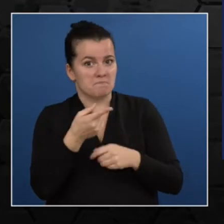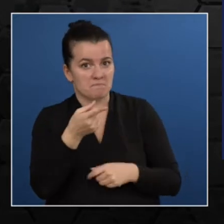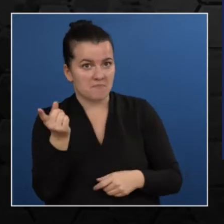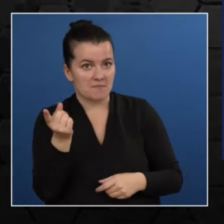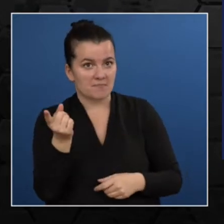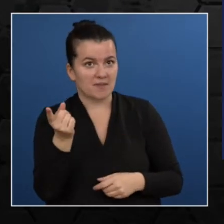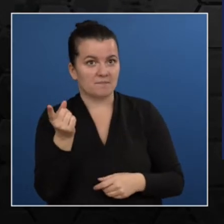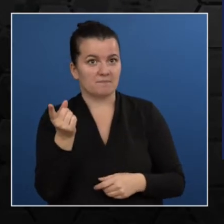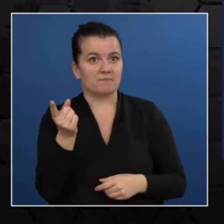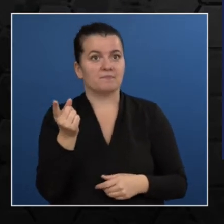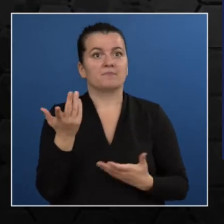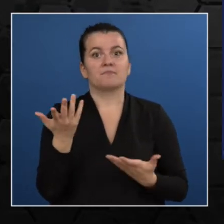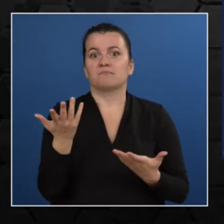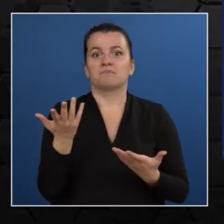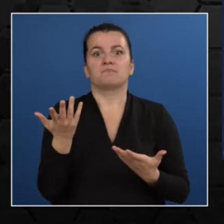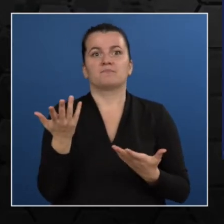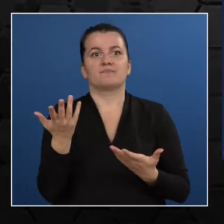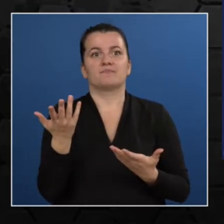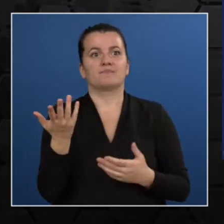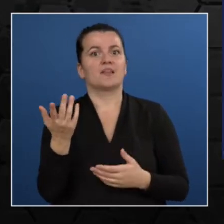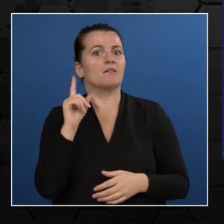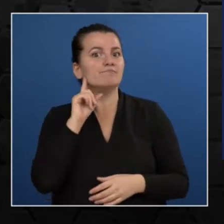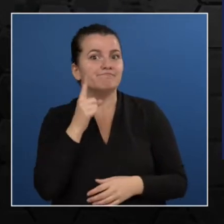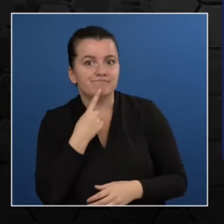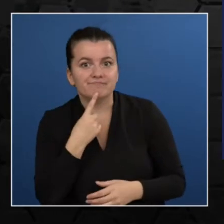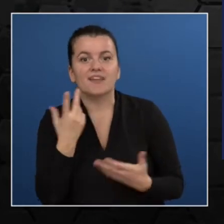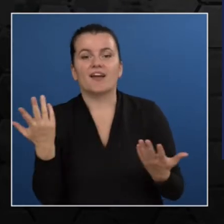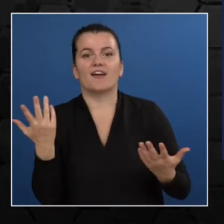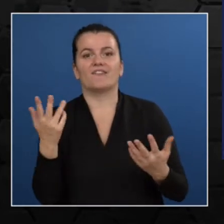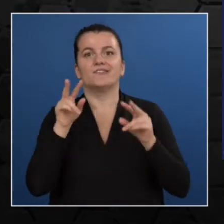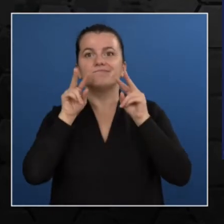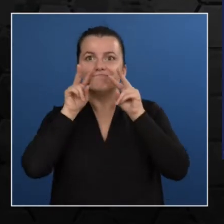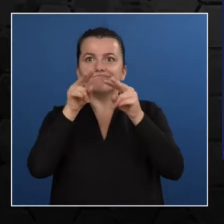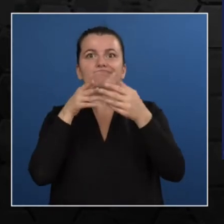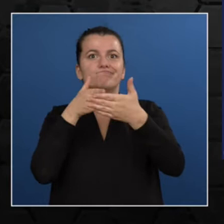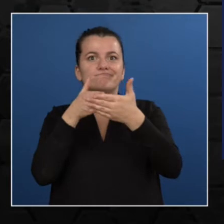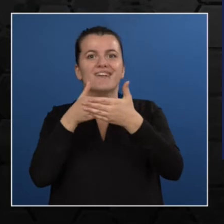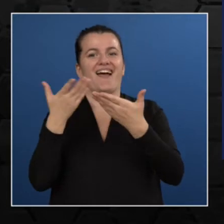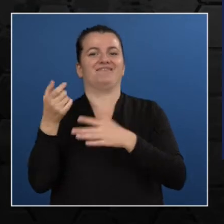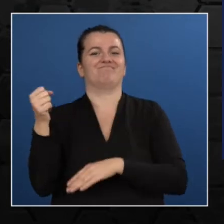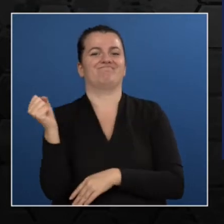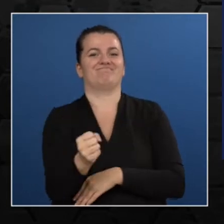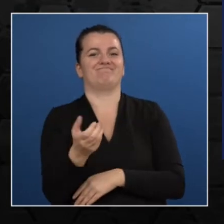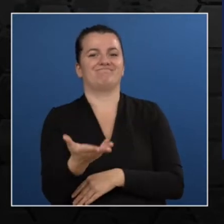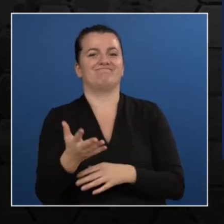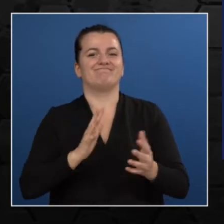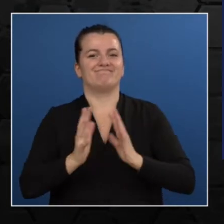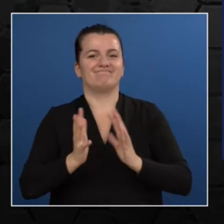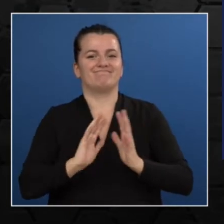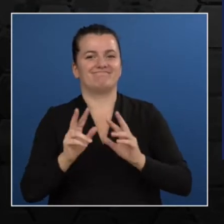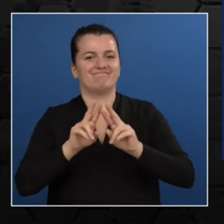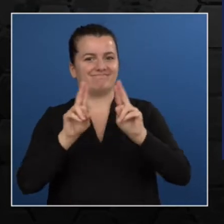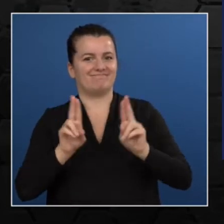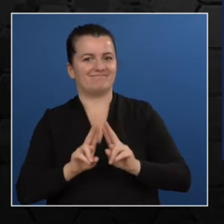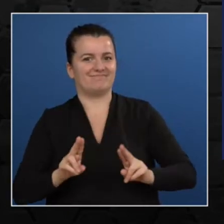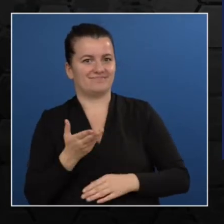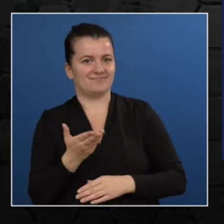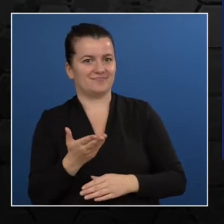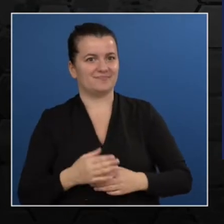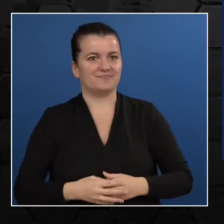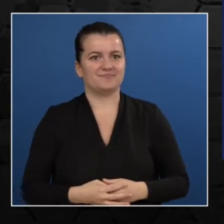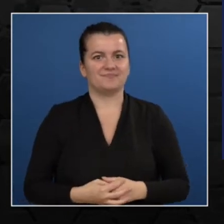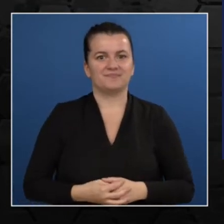attend this conference or hear that there are some signed languages to help you out. Having said that, global AI community is committed to go